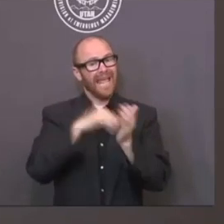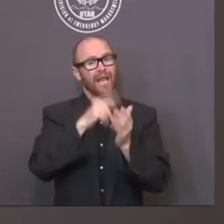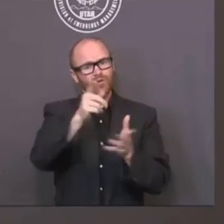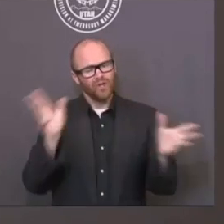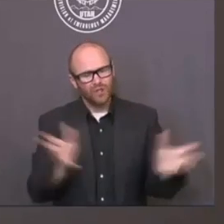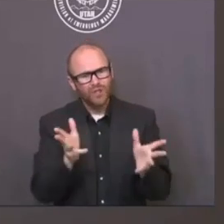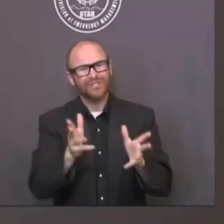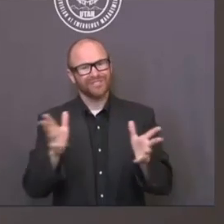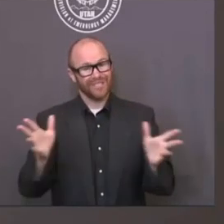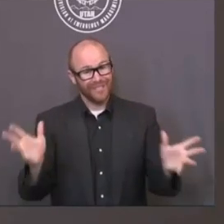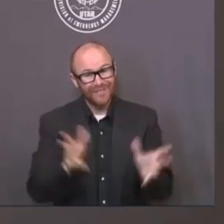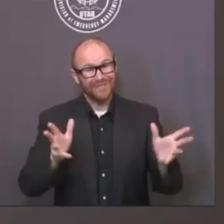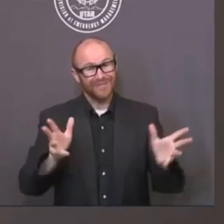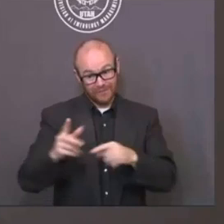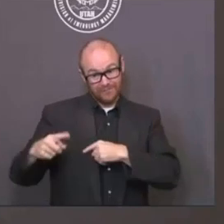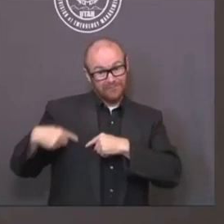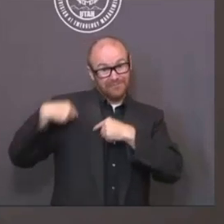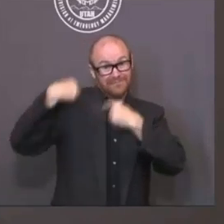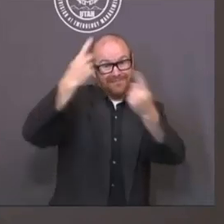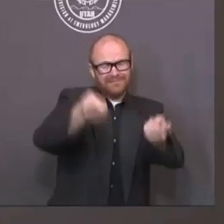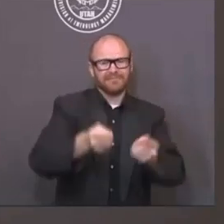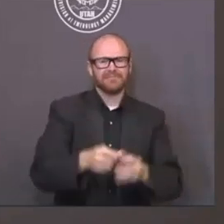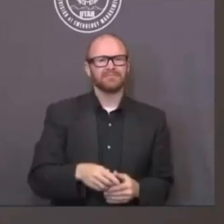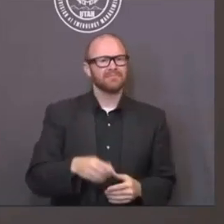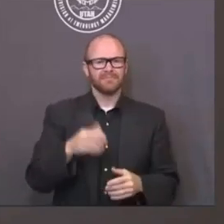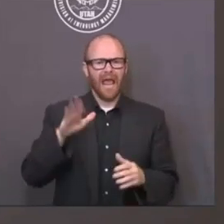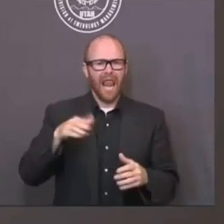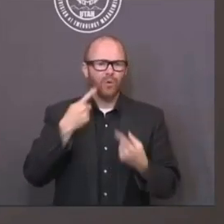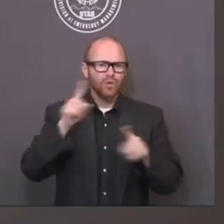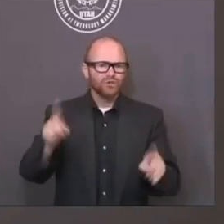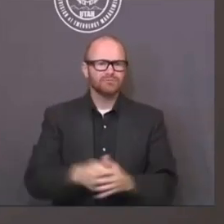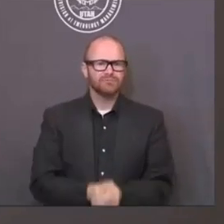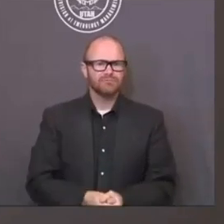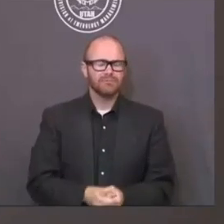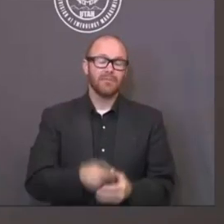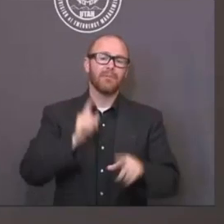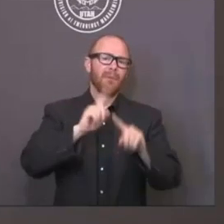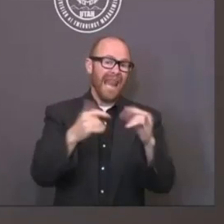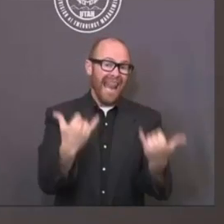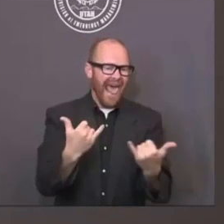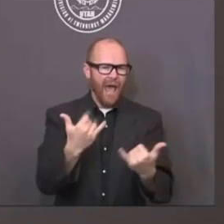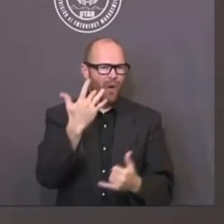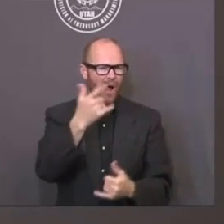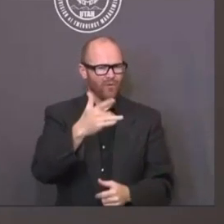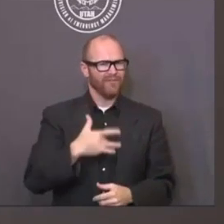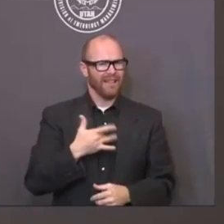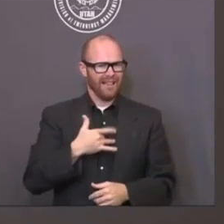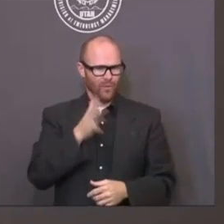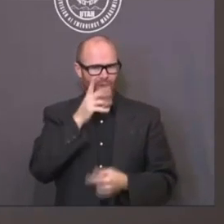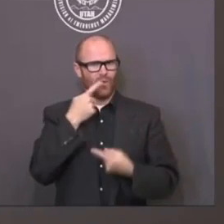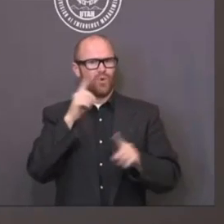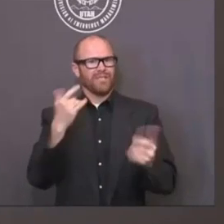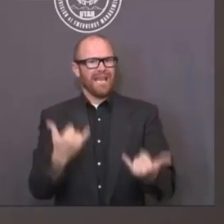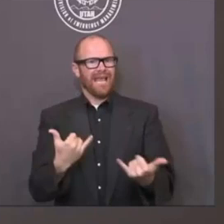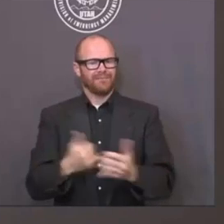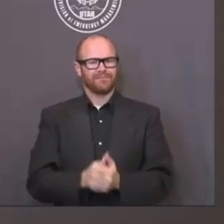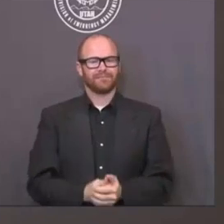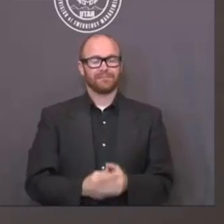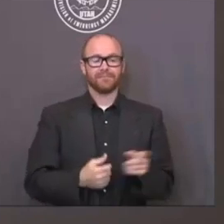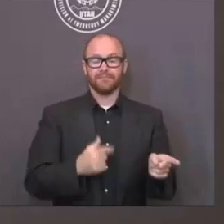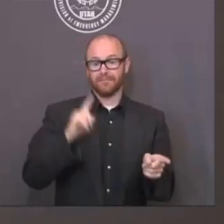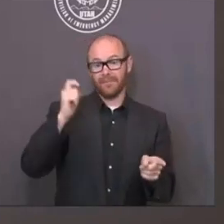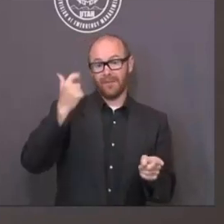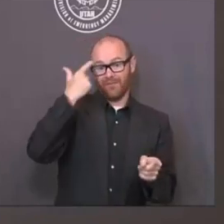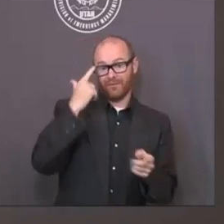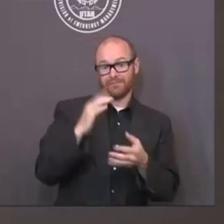to work. What makes you think it will work now? Well, as I've looked back and again, and we're learning as we go, as I